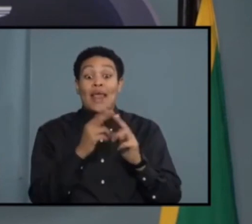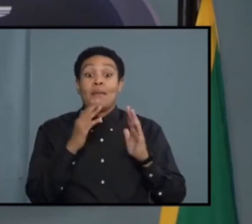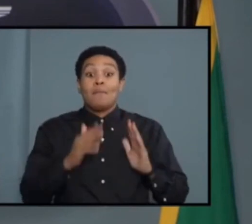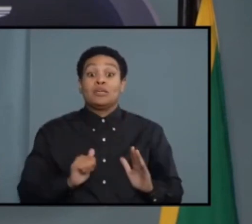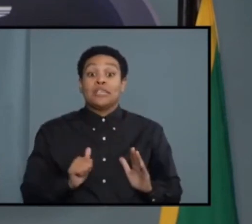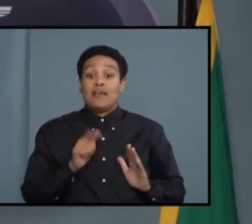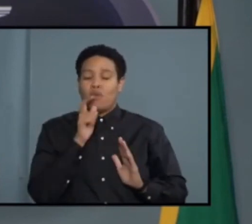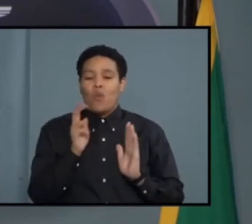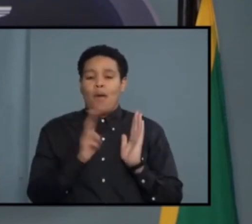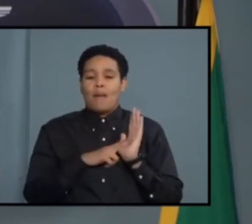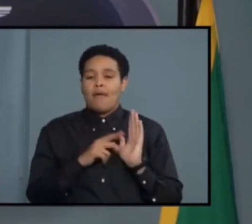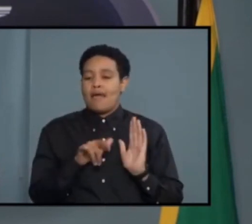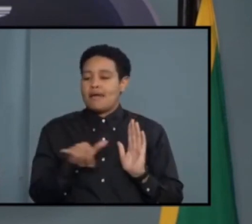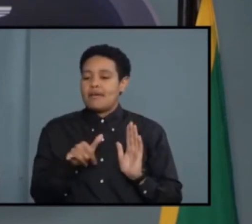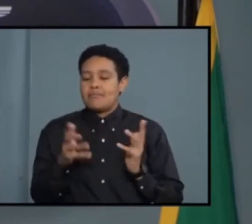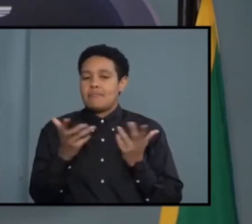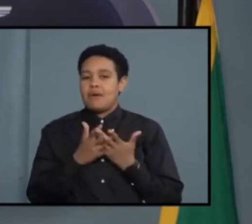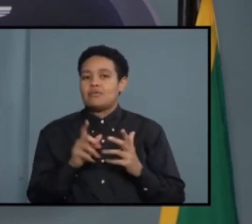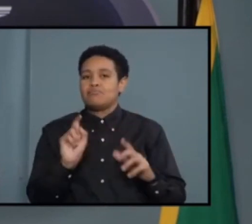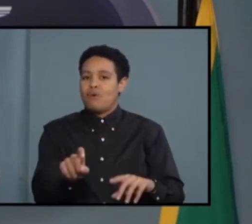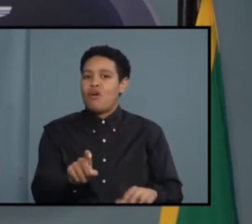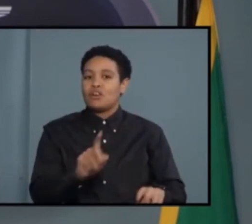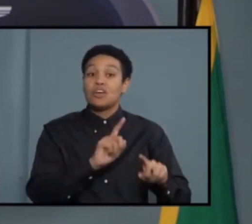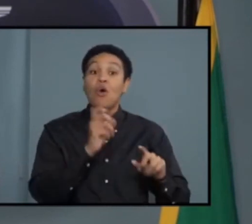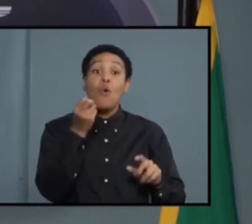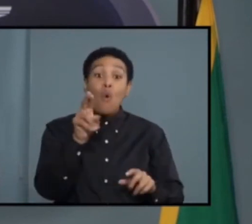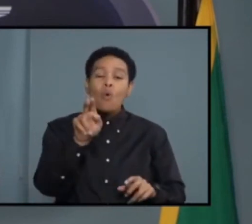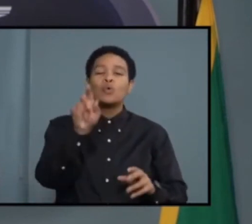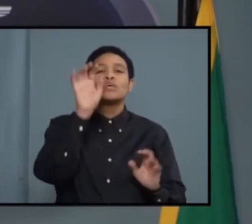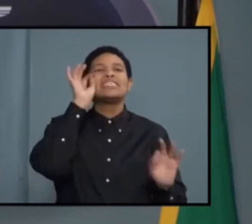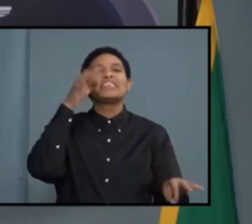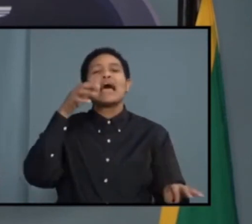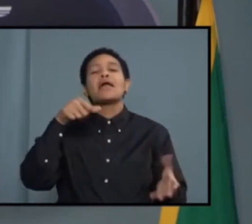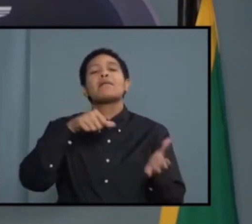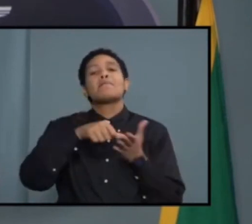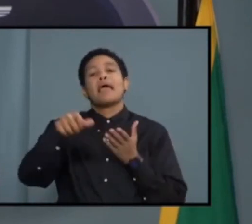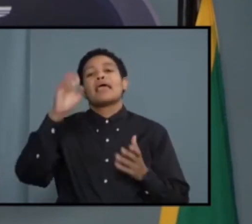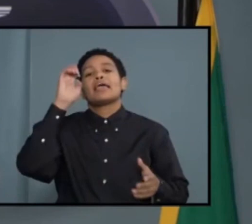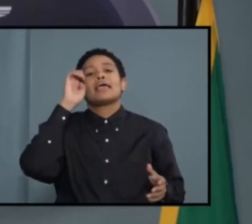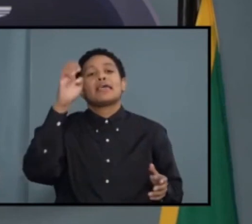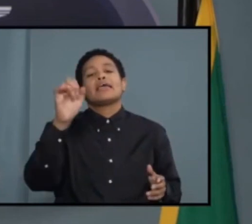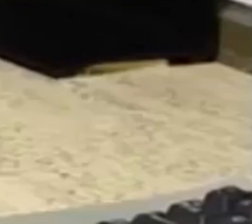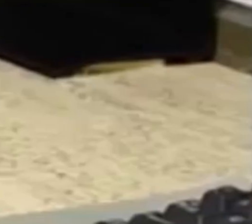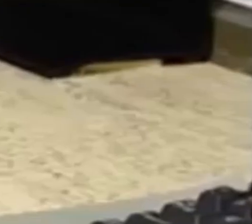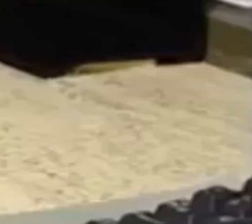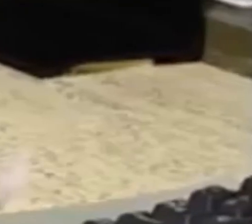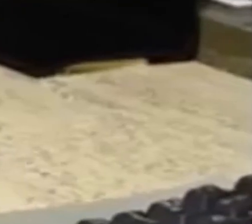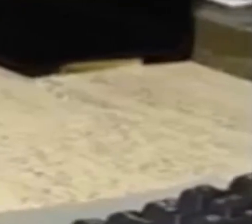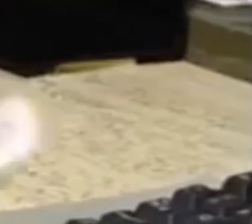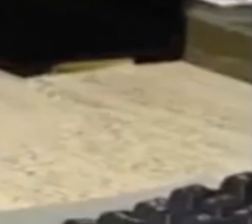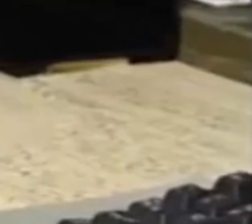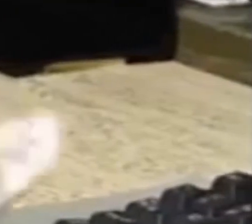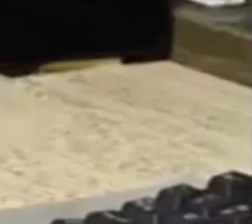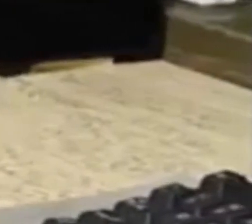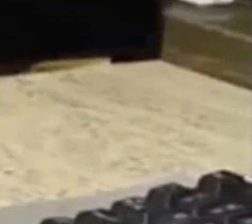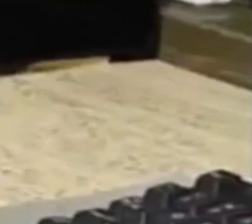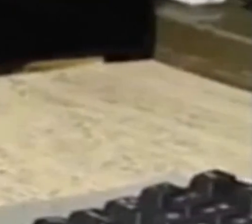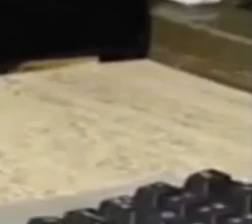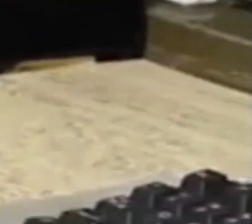can elect to have the payment be directed to a remittance company of your choice. Oshade Masters, Frontline